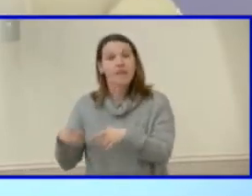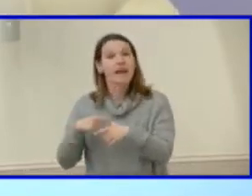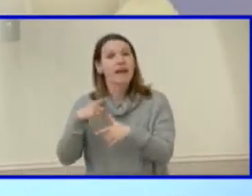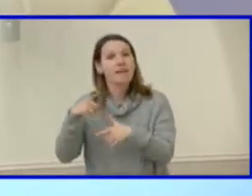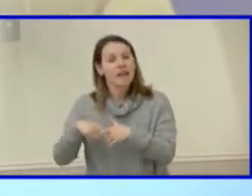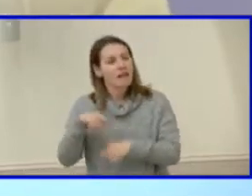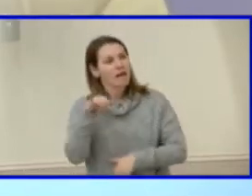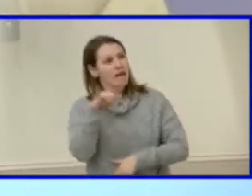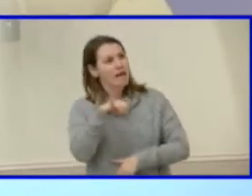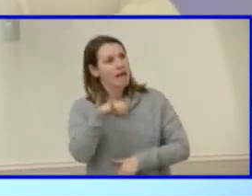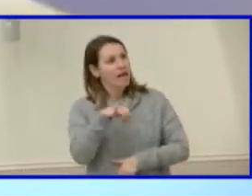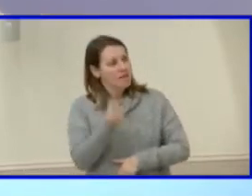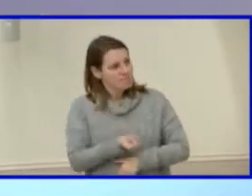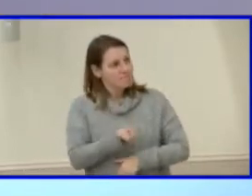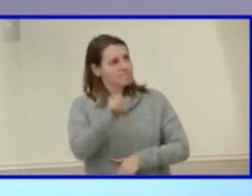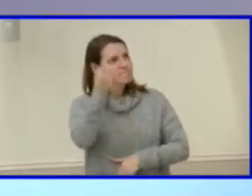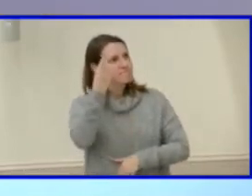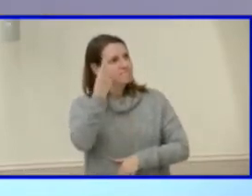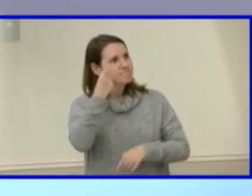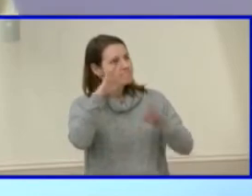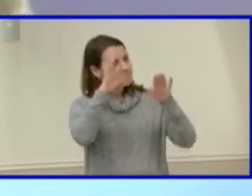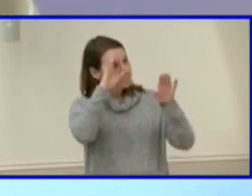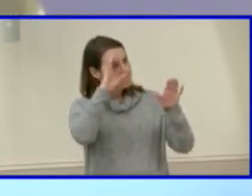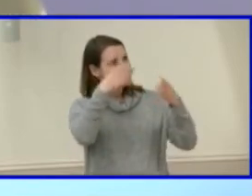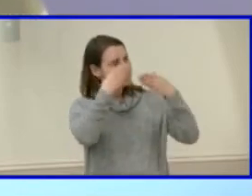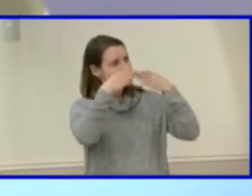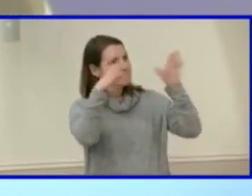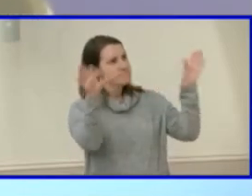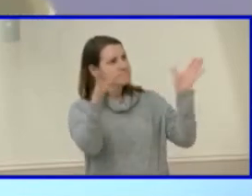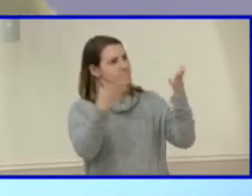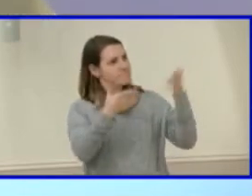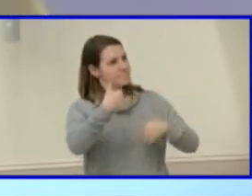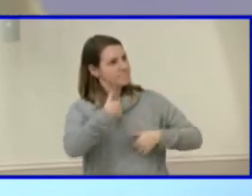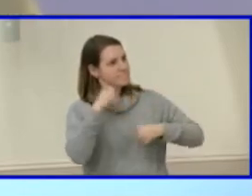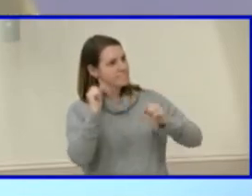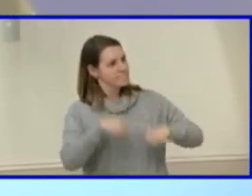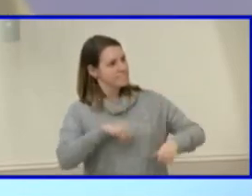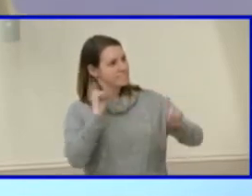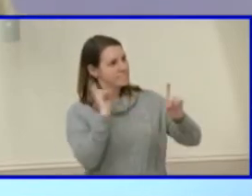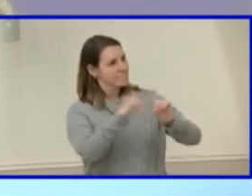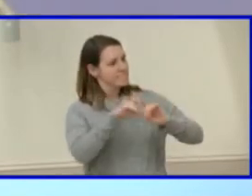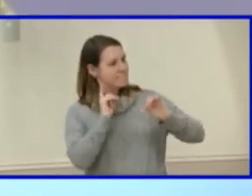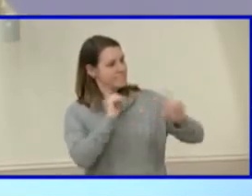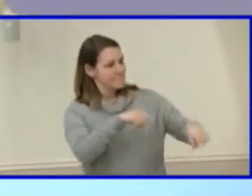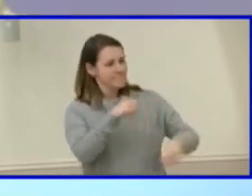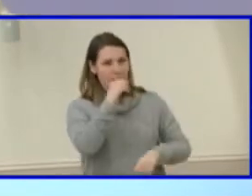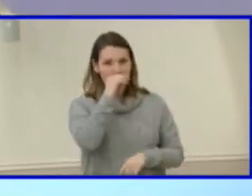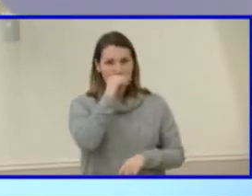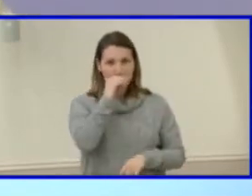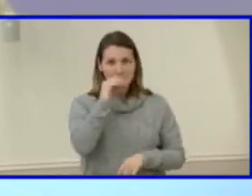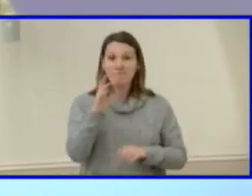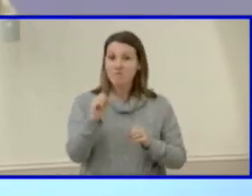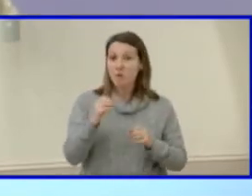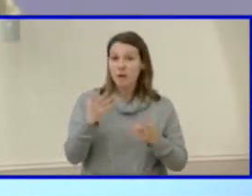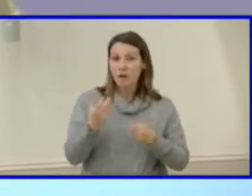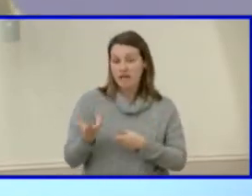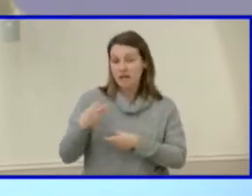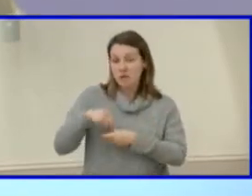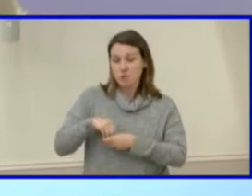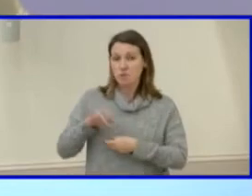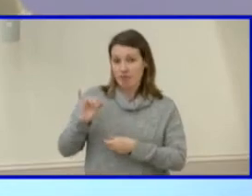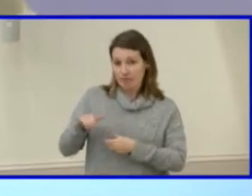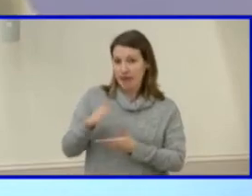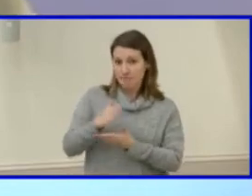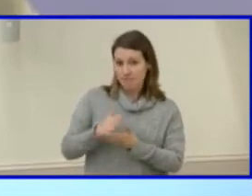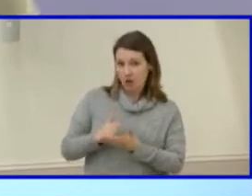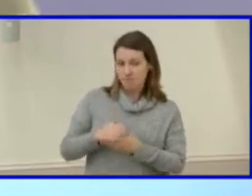them that they might not have otherwise thought of. So I would like for us to have that as a component. You